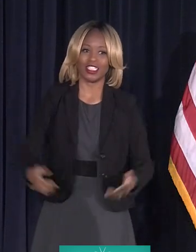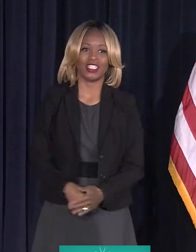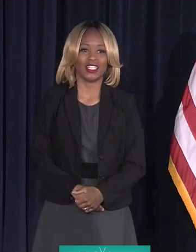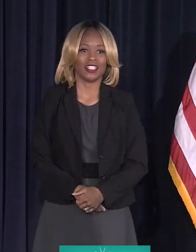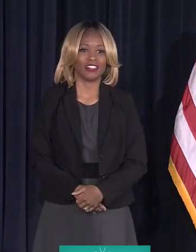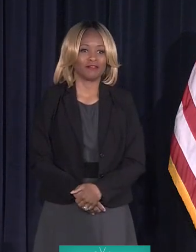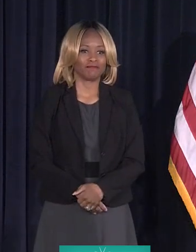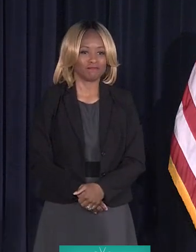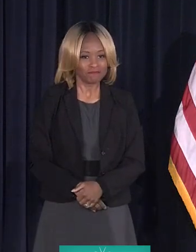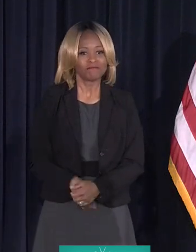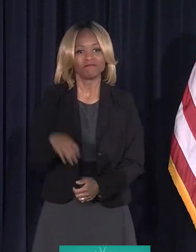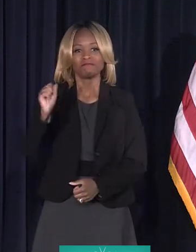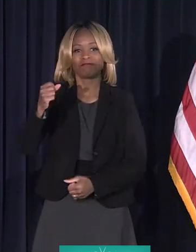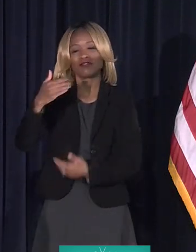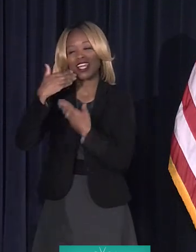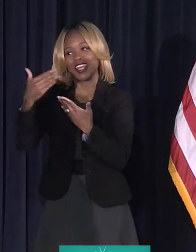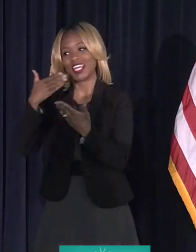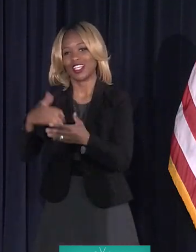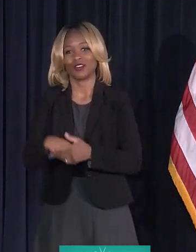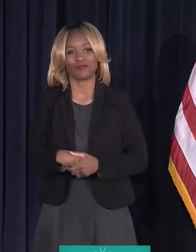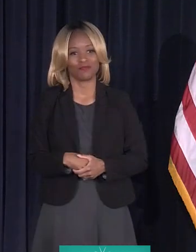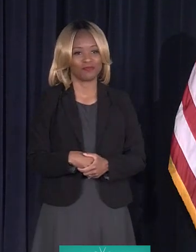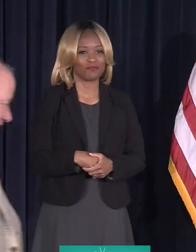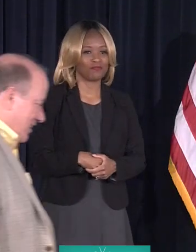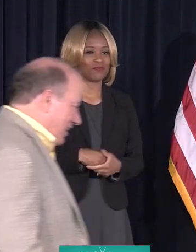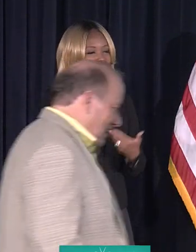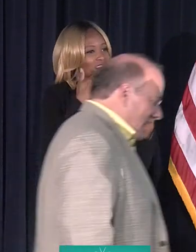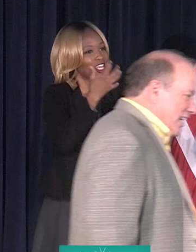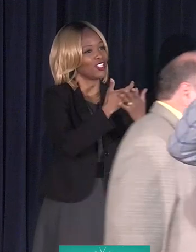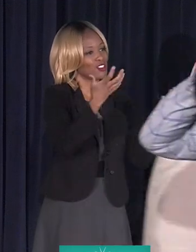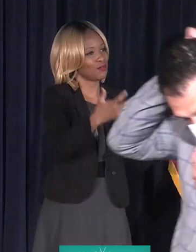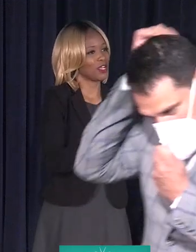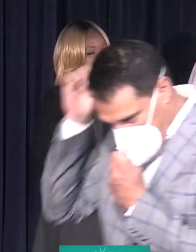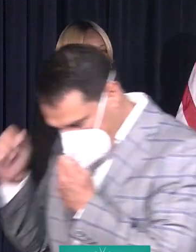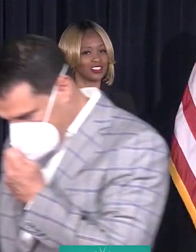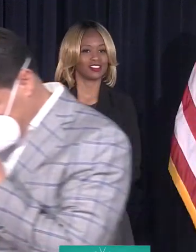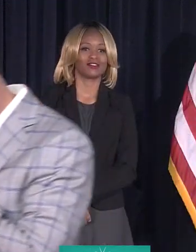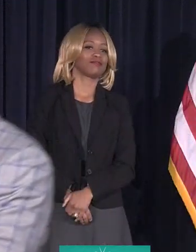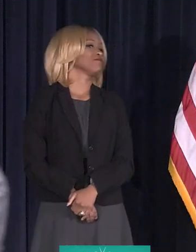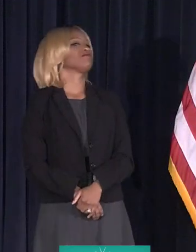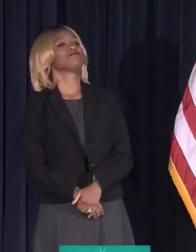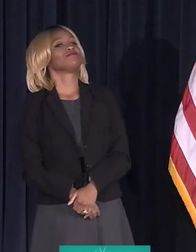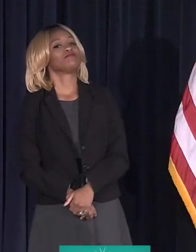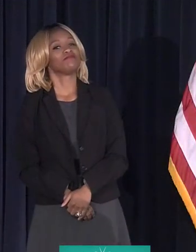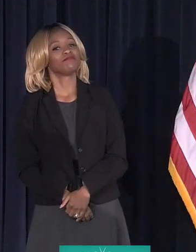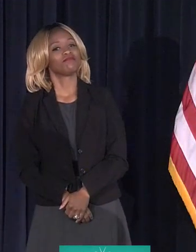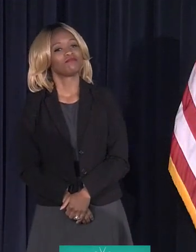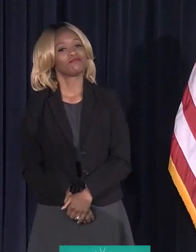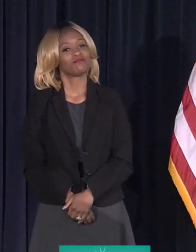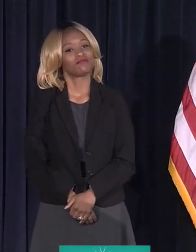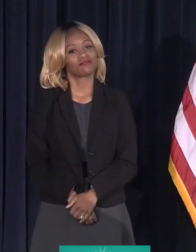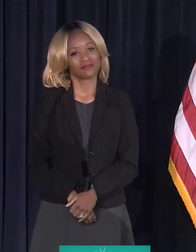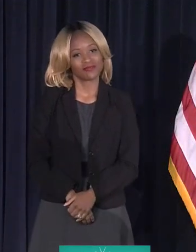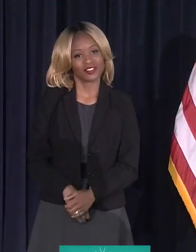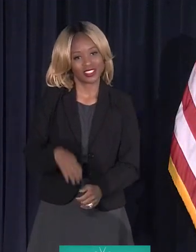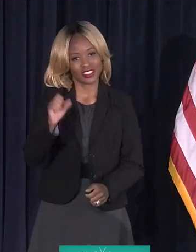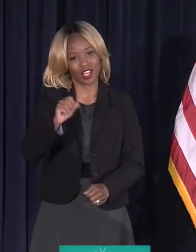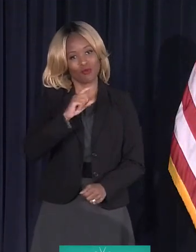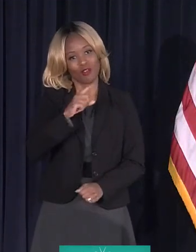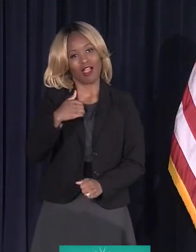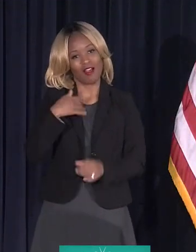Yep. Yep. Thank you, ma'am. Thank you. Thank you so much. And there's a simple way